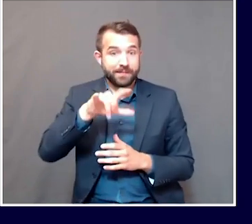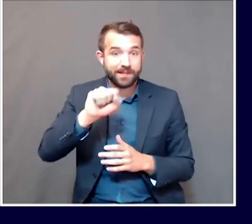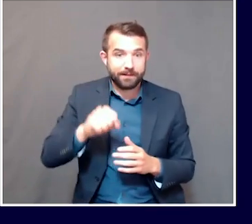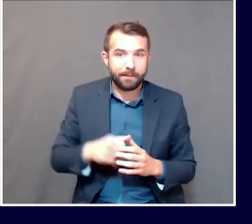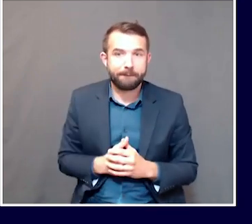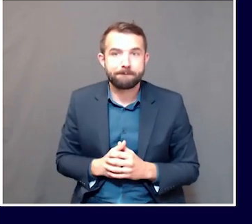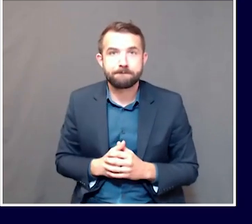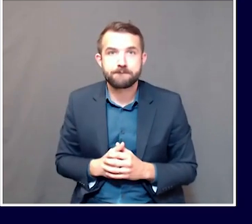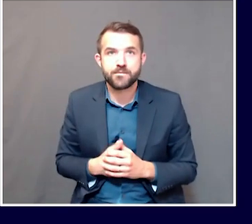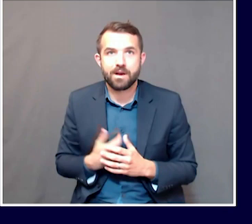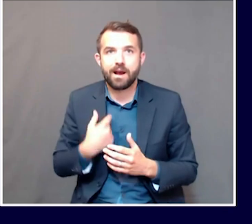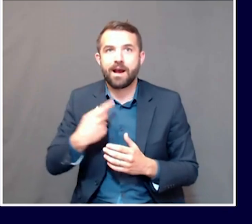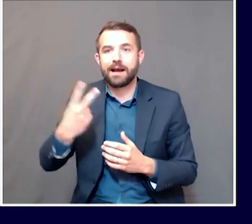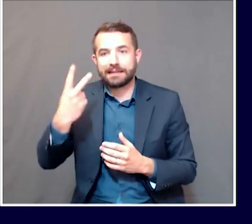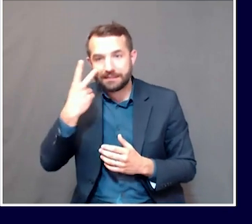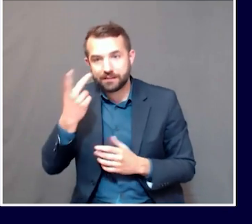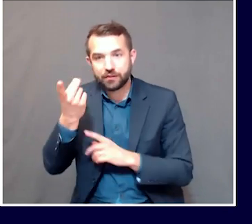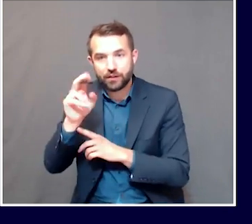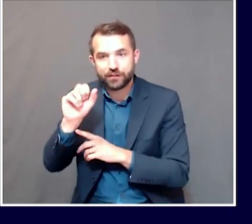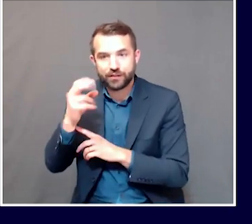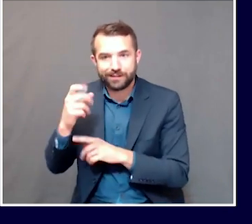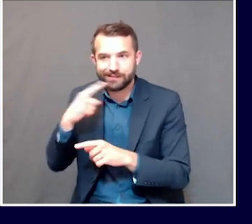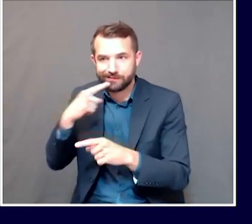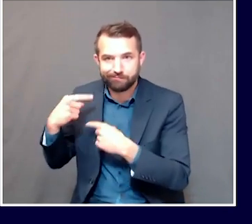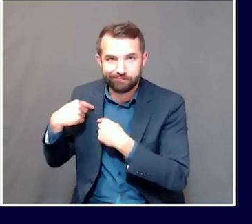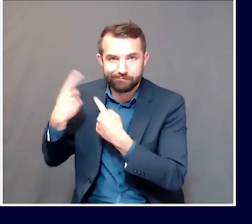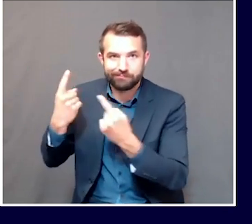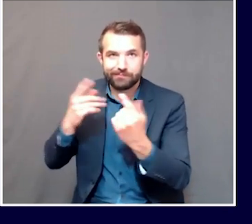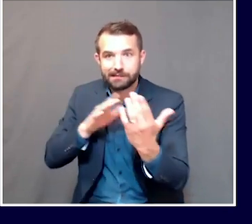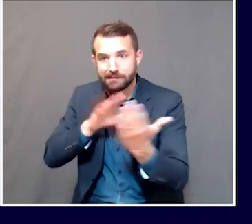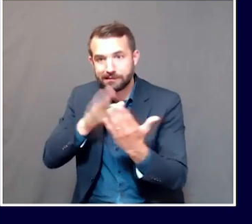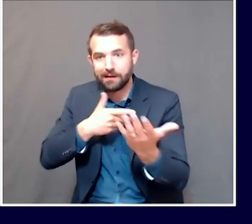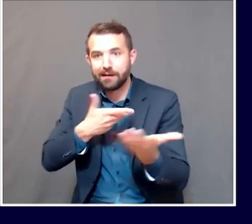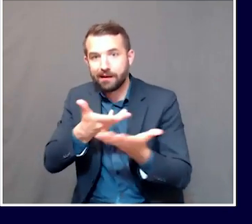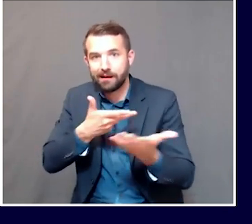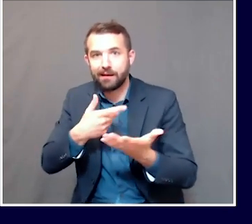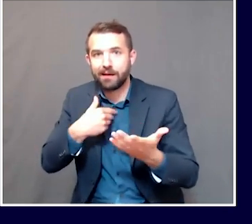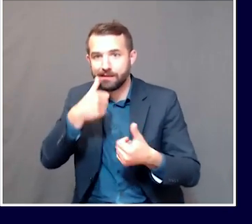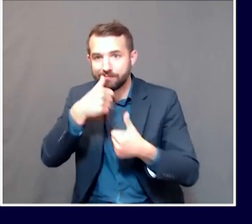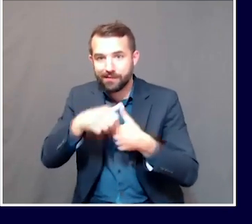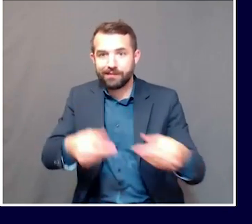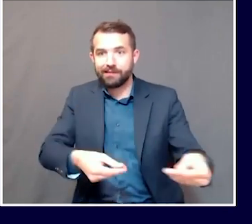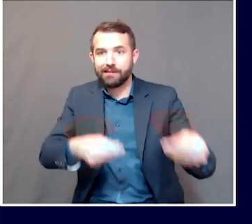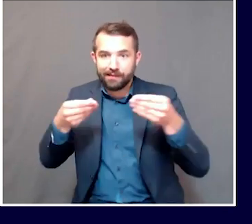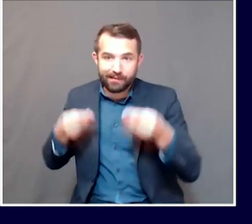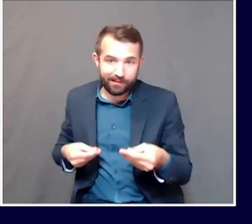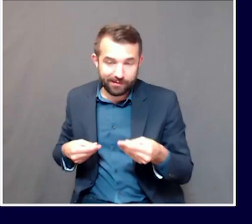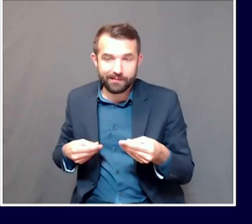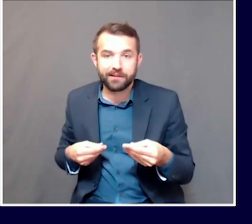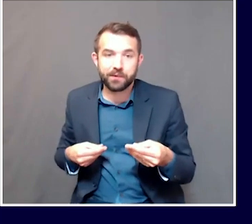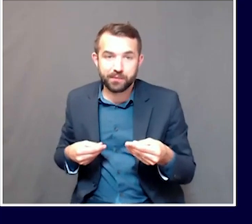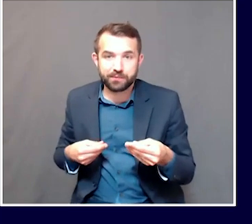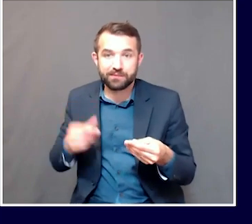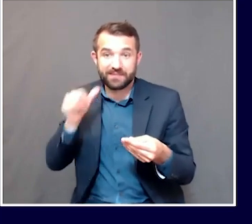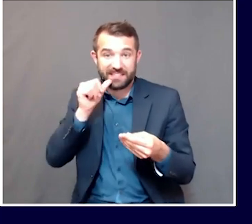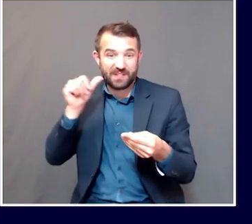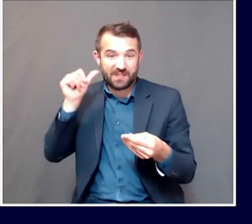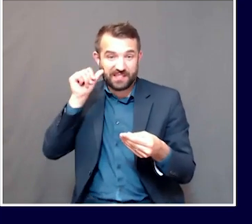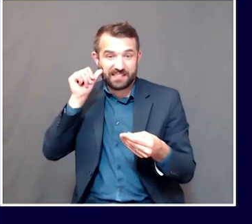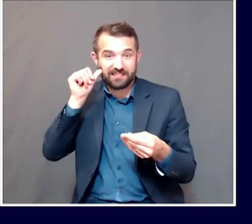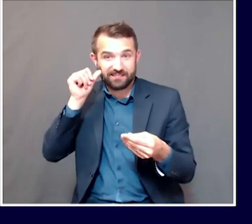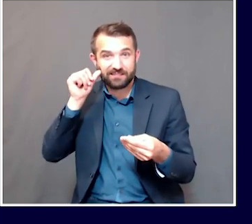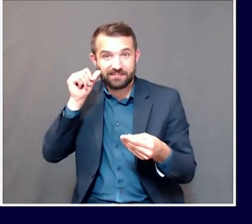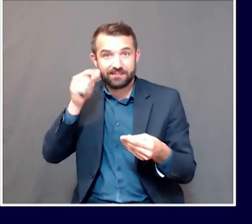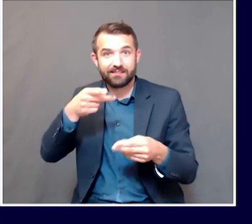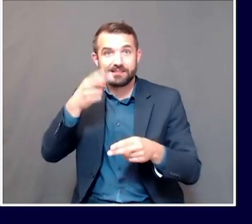Shah in person for some time, but I've got a package in the mail at the Capitol yesterday addressed to Dr. Shah,